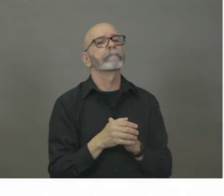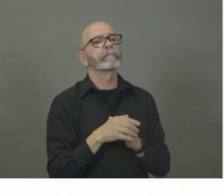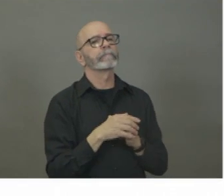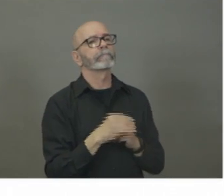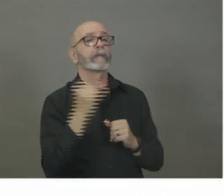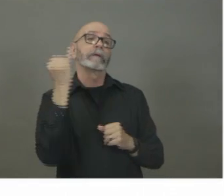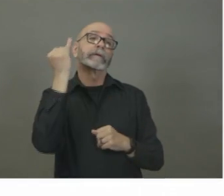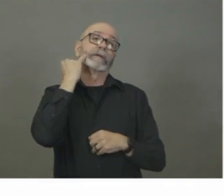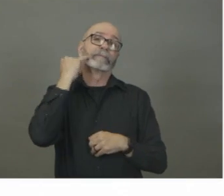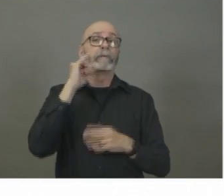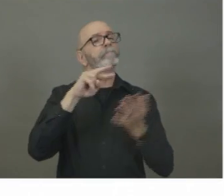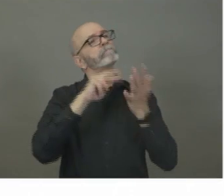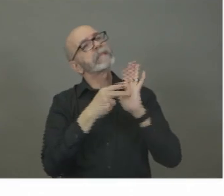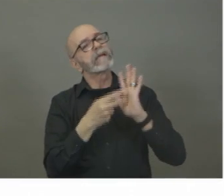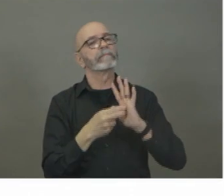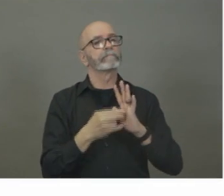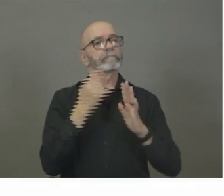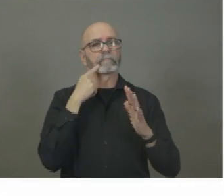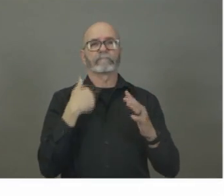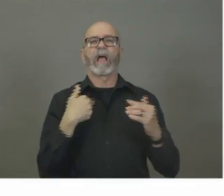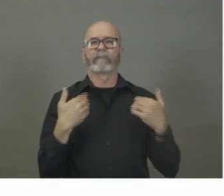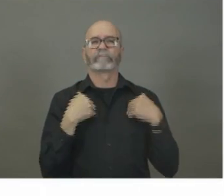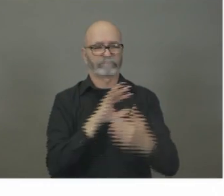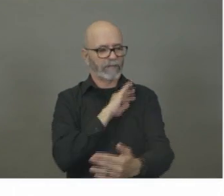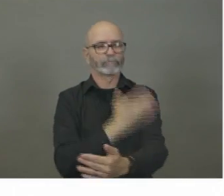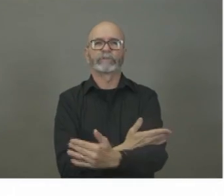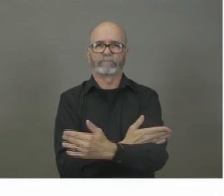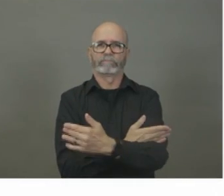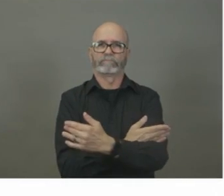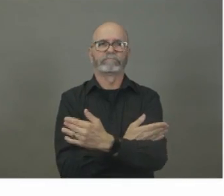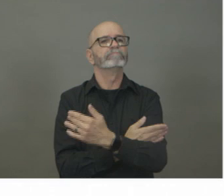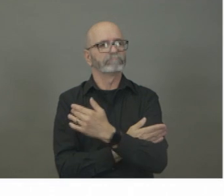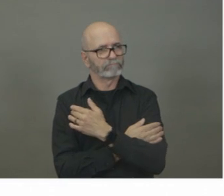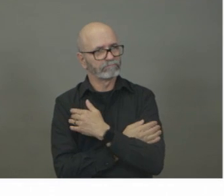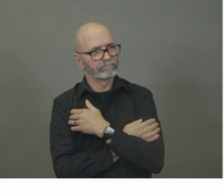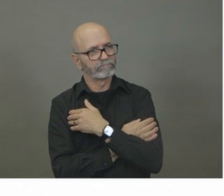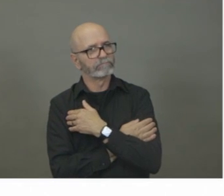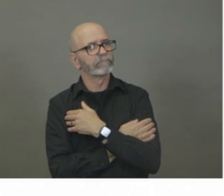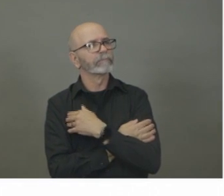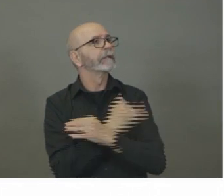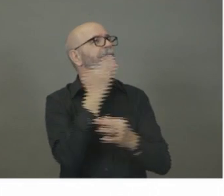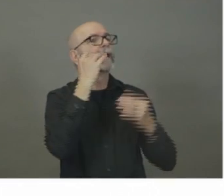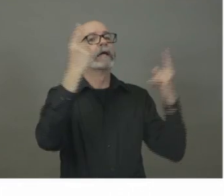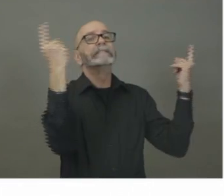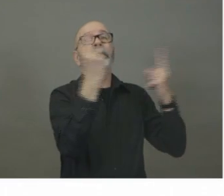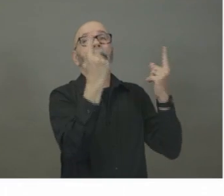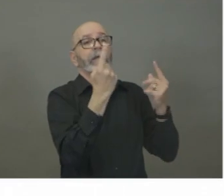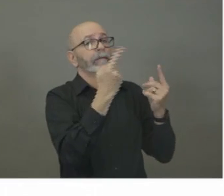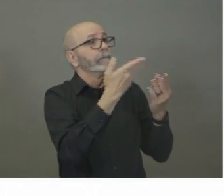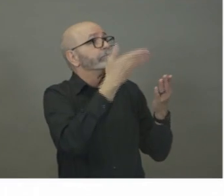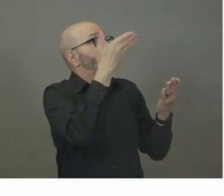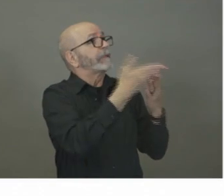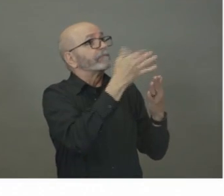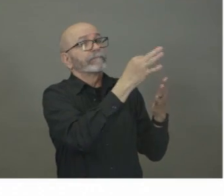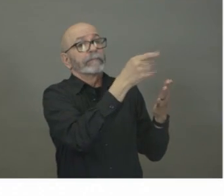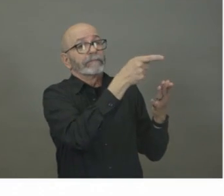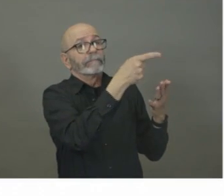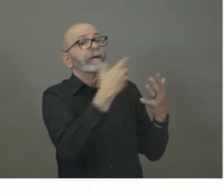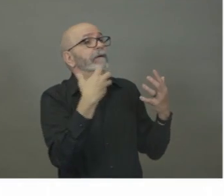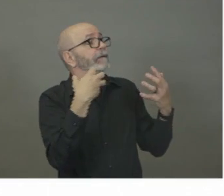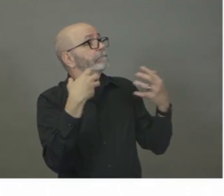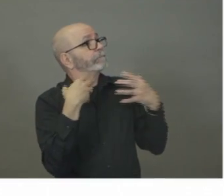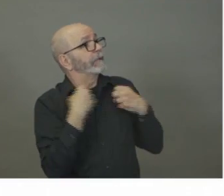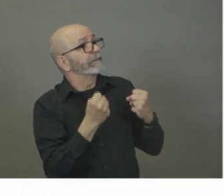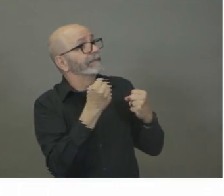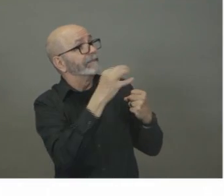myself, uh, with, uh, approval from the Premier and the, and the Minister of Health, uh, a broad, frankly, power, you know,